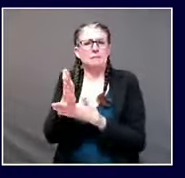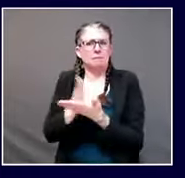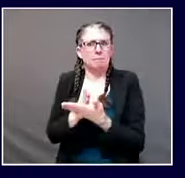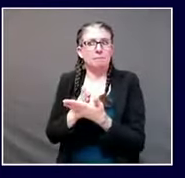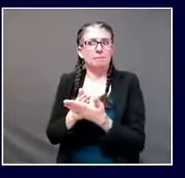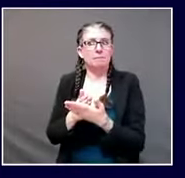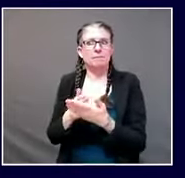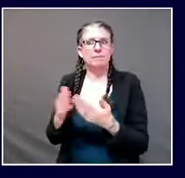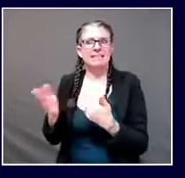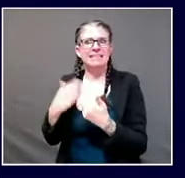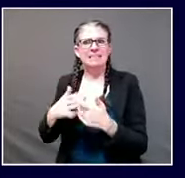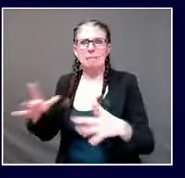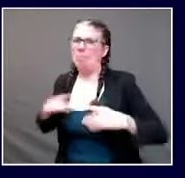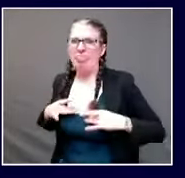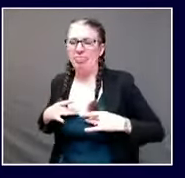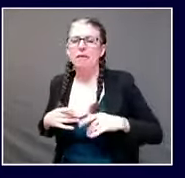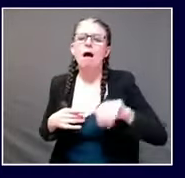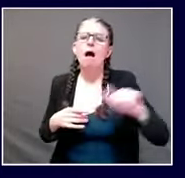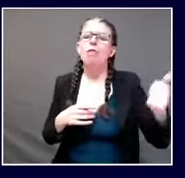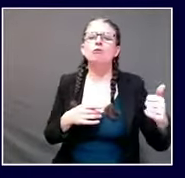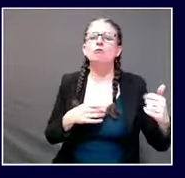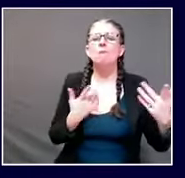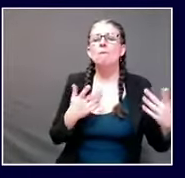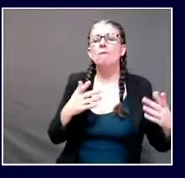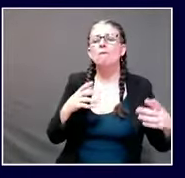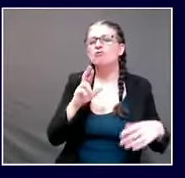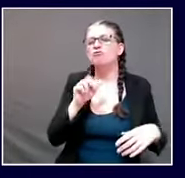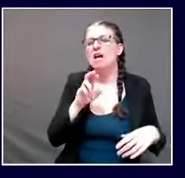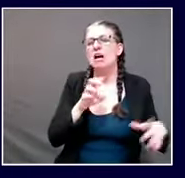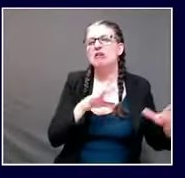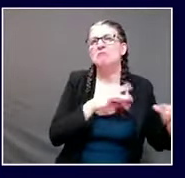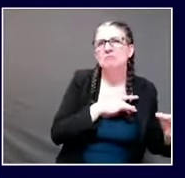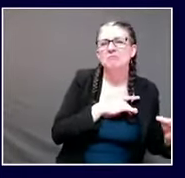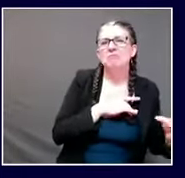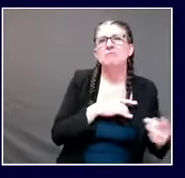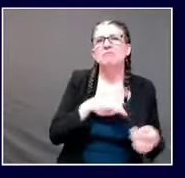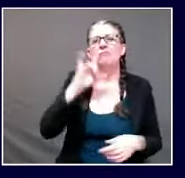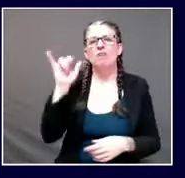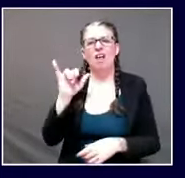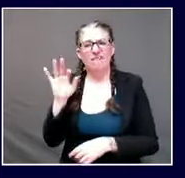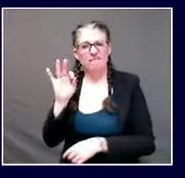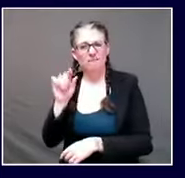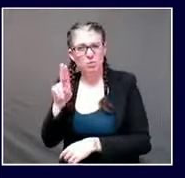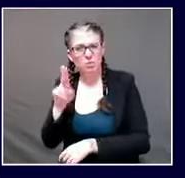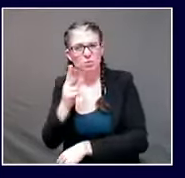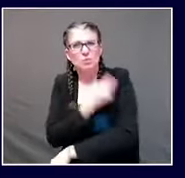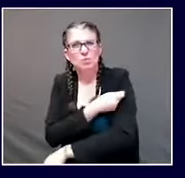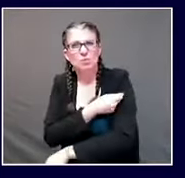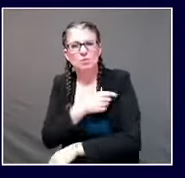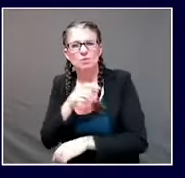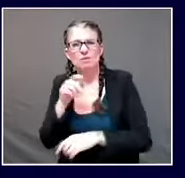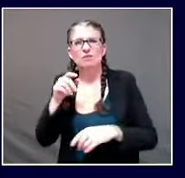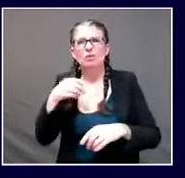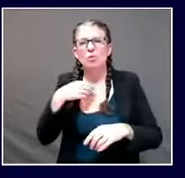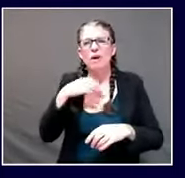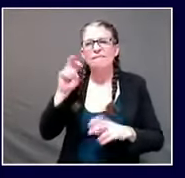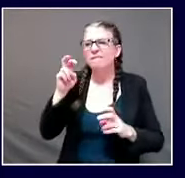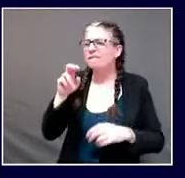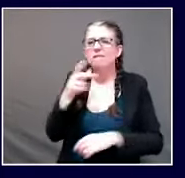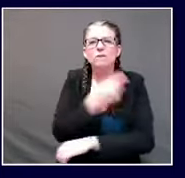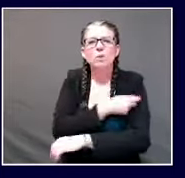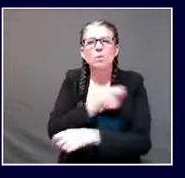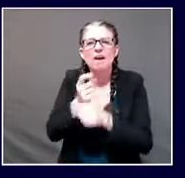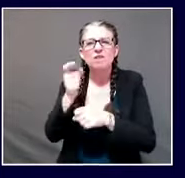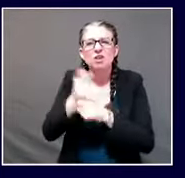in different years is different based on what strain might be around it's a theoretical